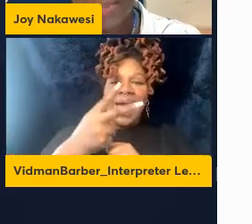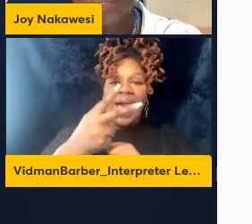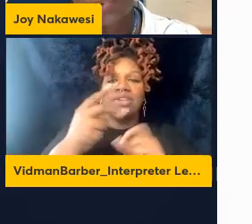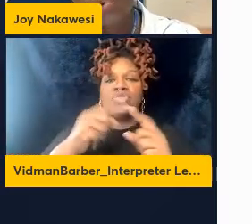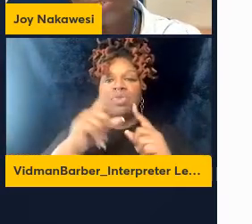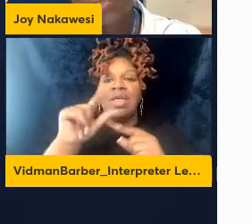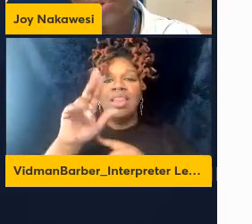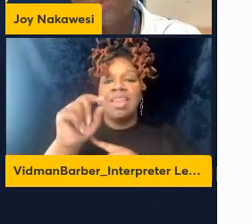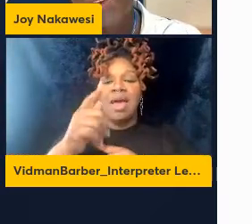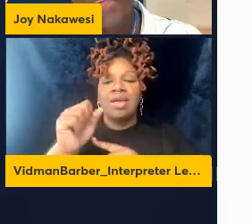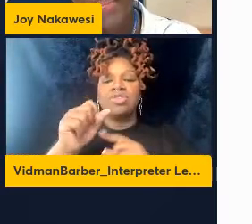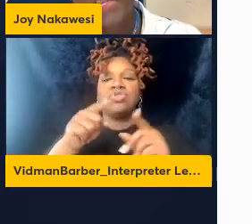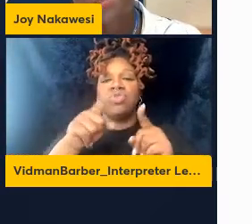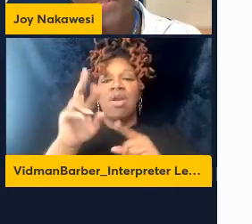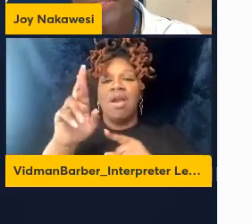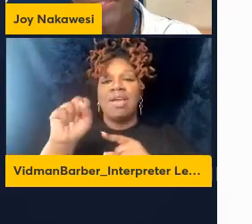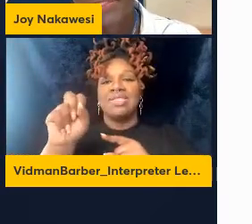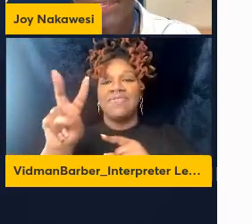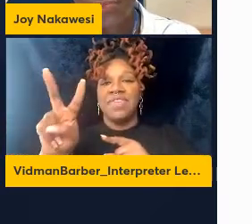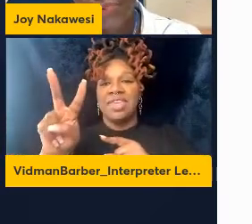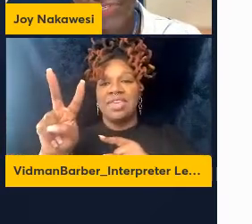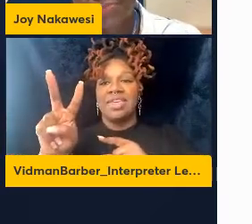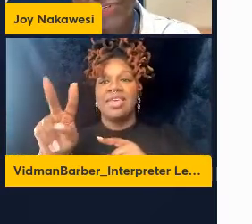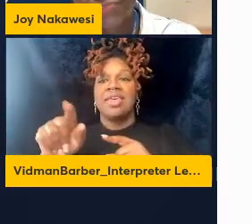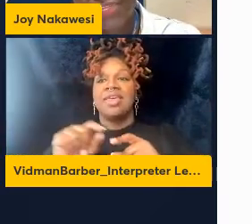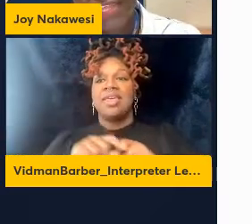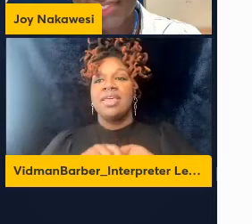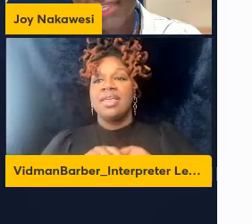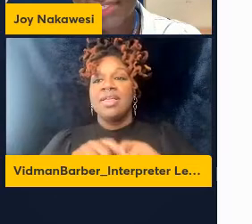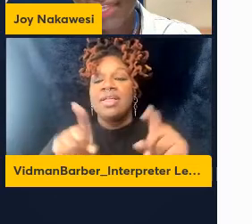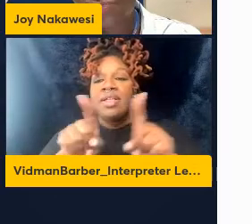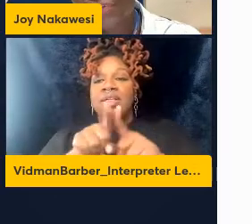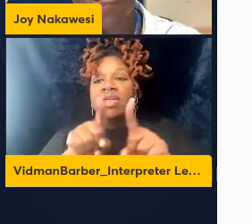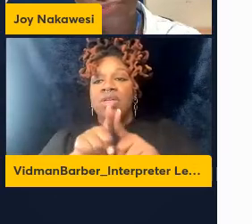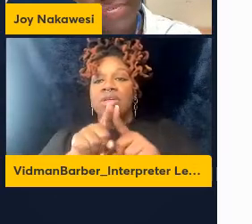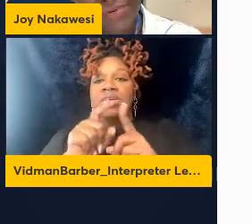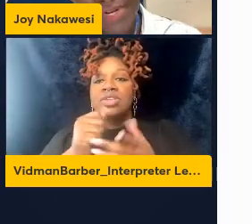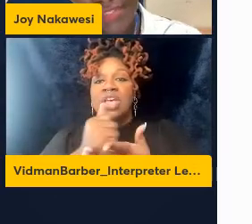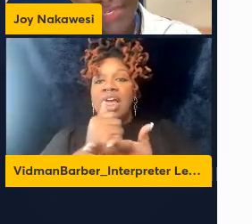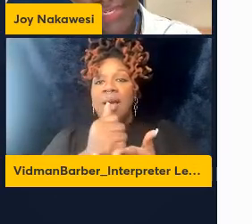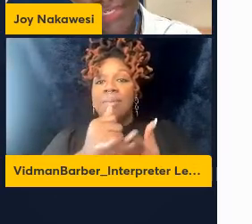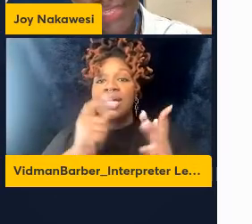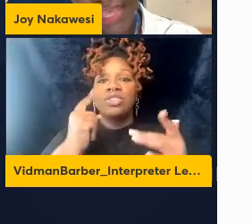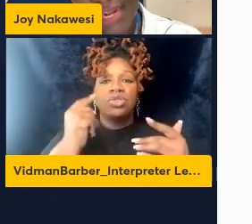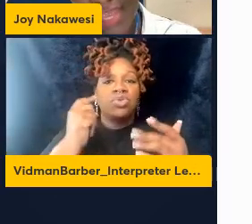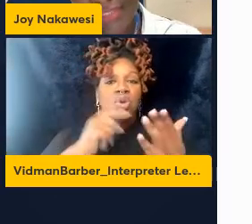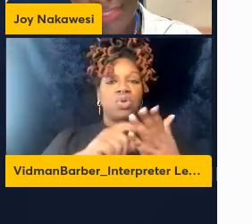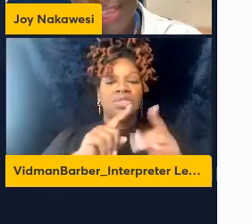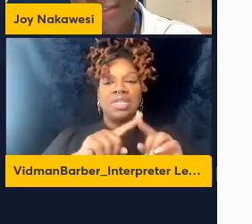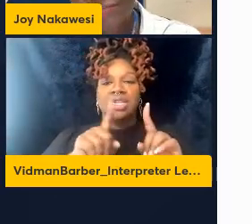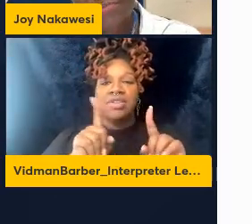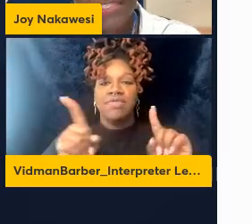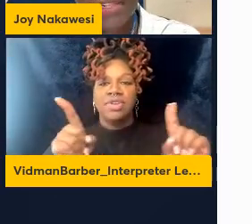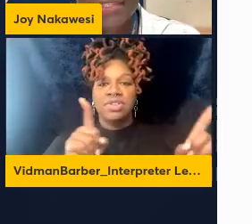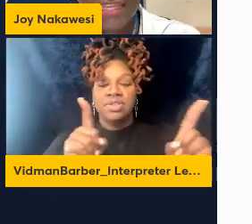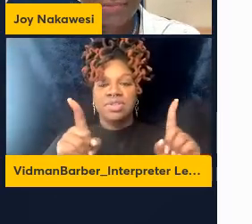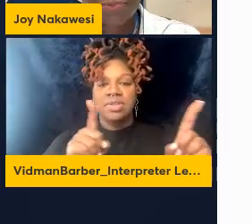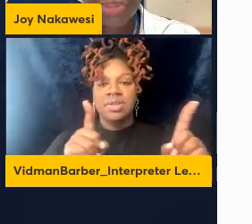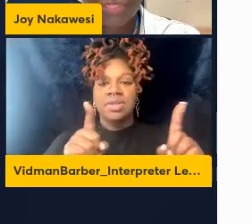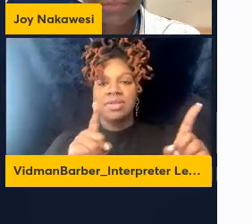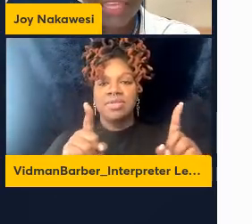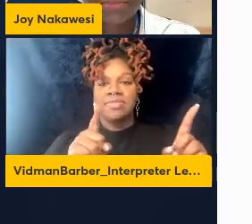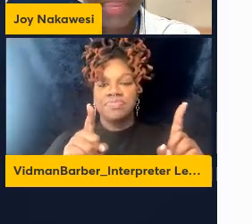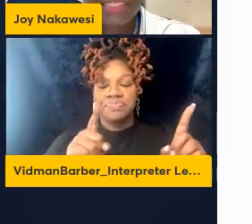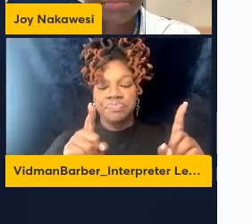but to also further help us distinguish between the cells that were truly resident in the lungs from cells